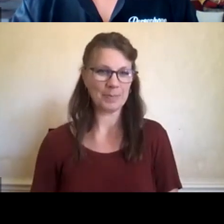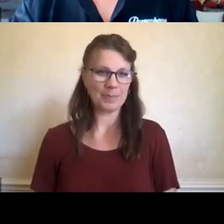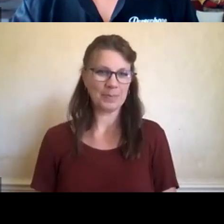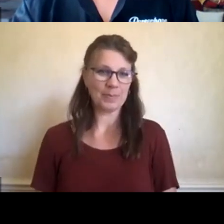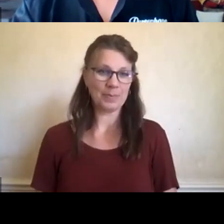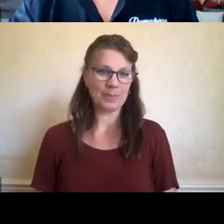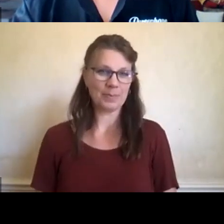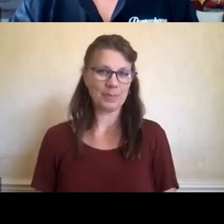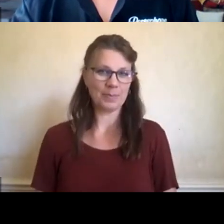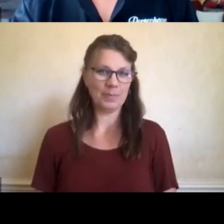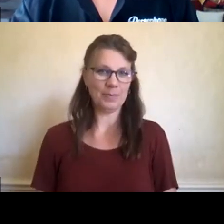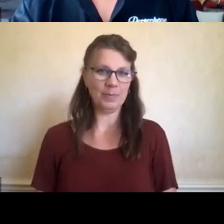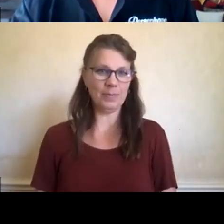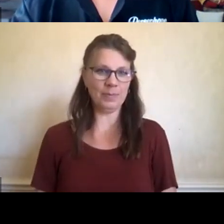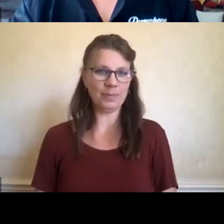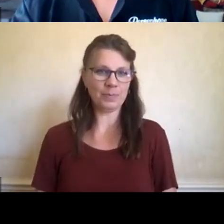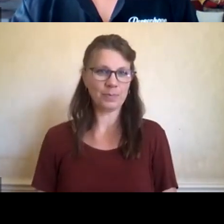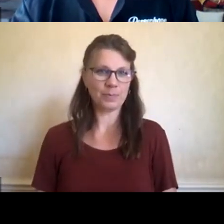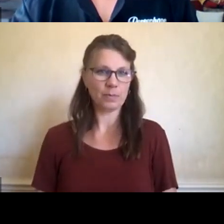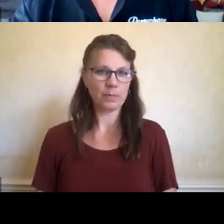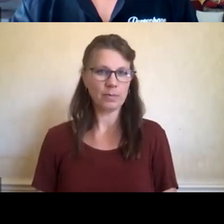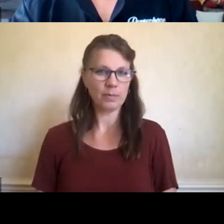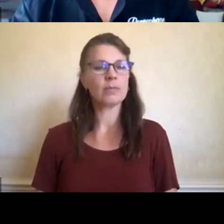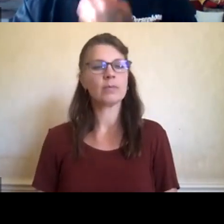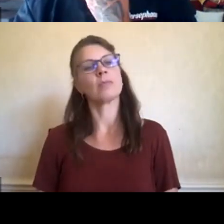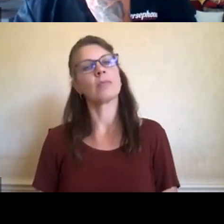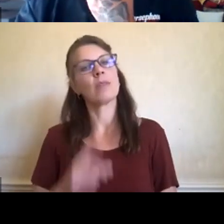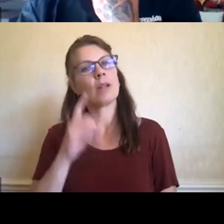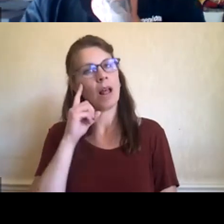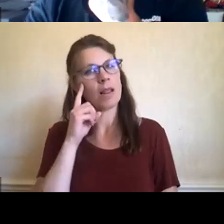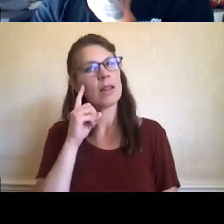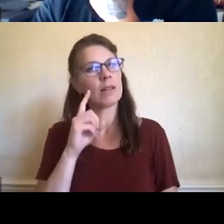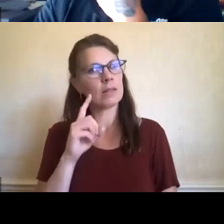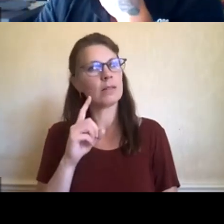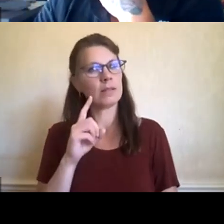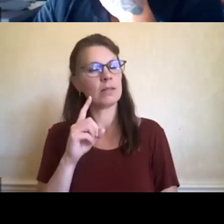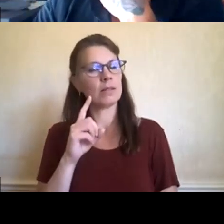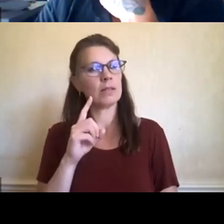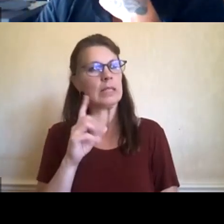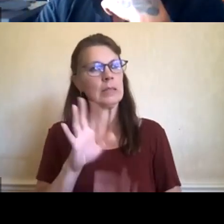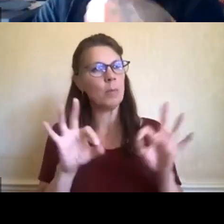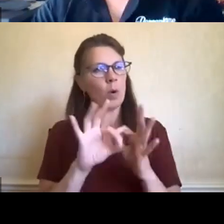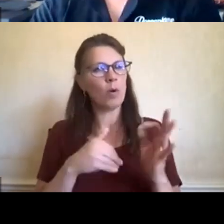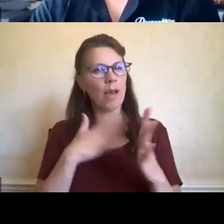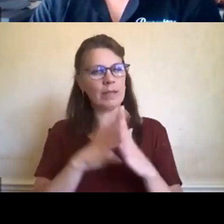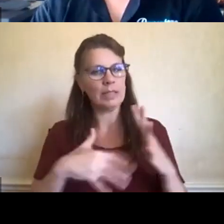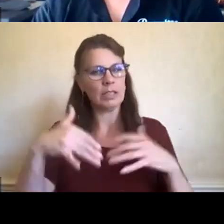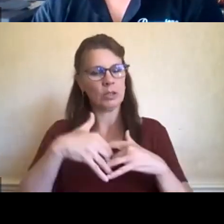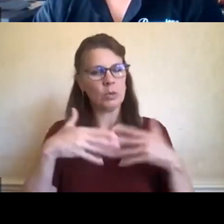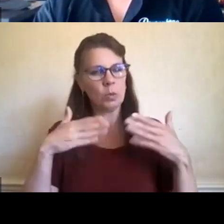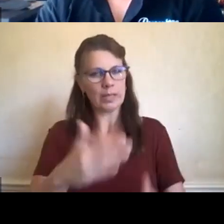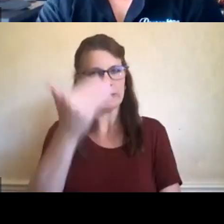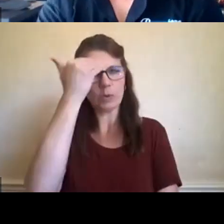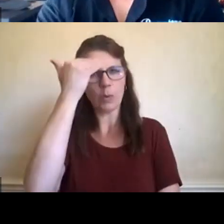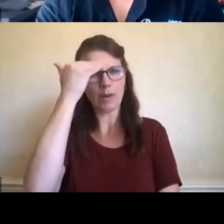Um, yeah, I think, um, centering indigenous ways of knowing and, um, just,